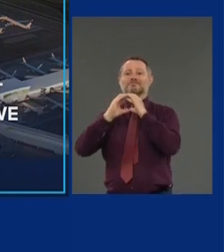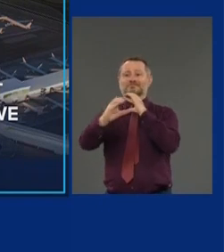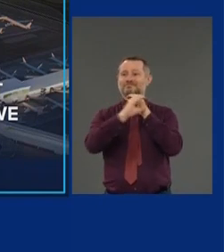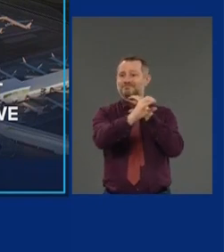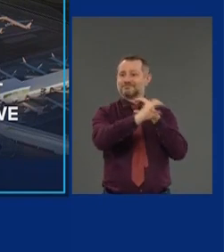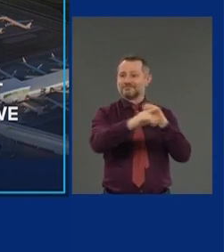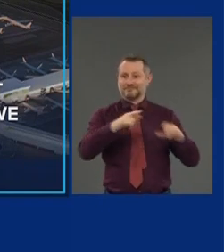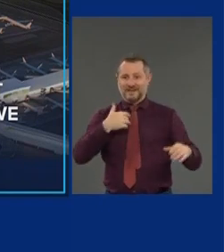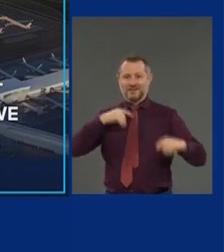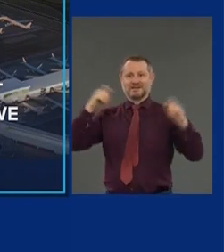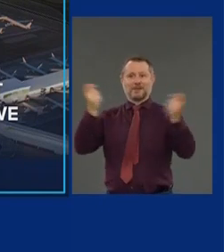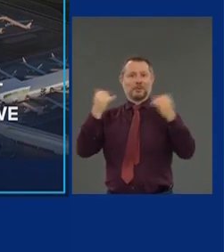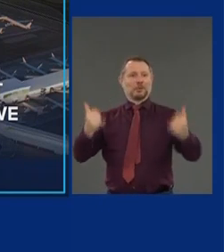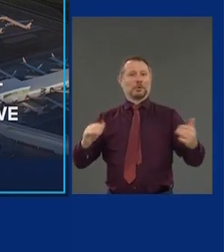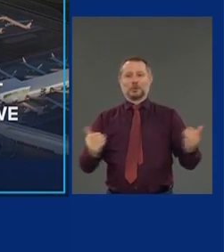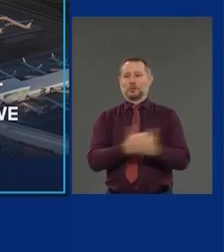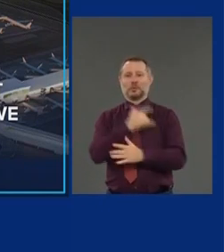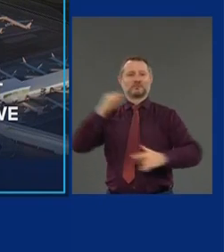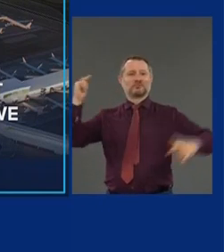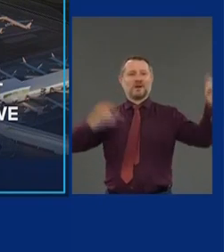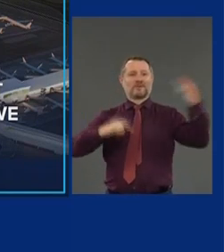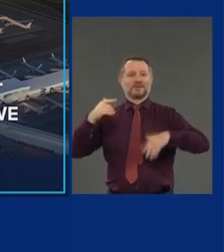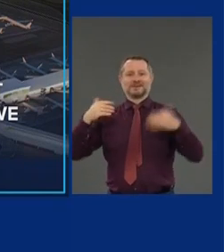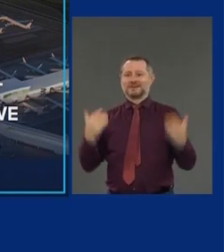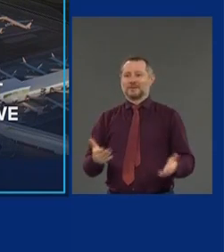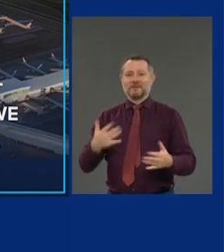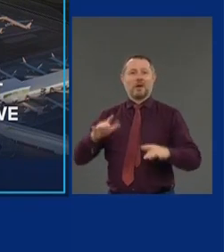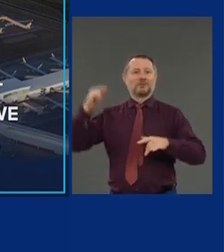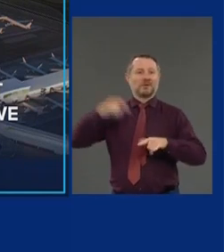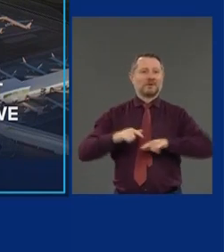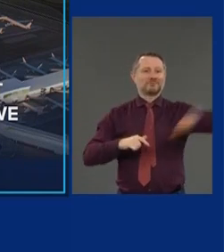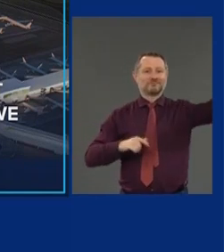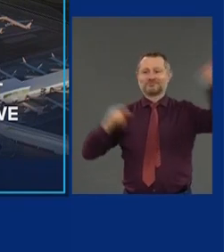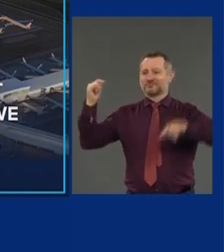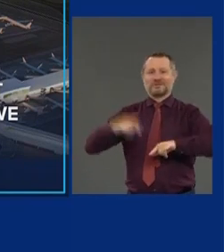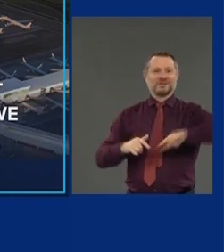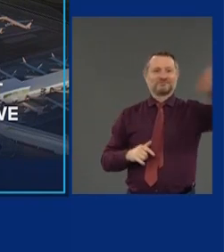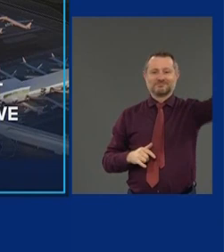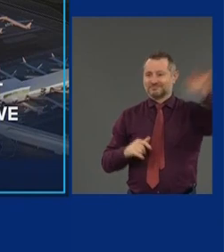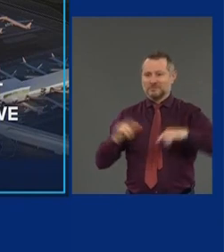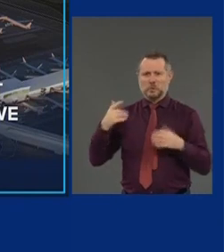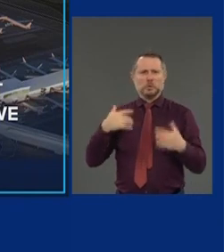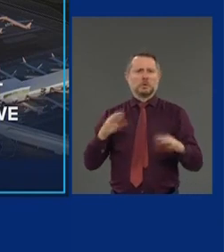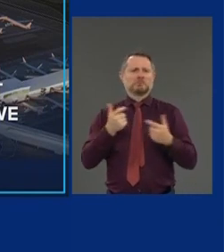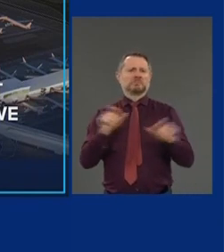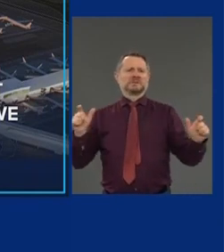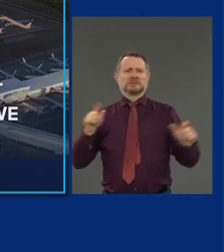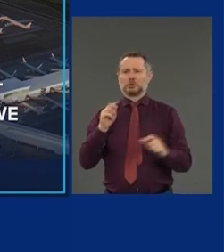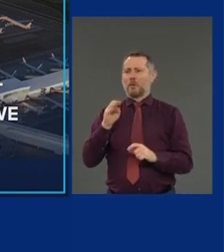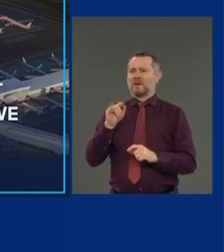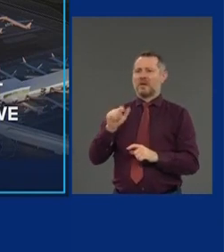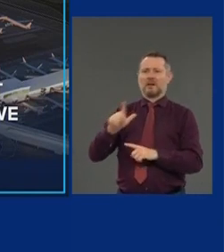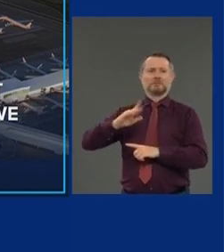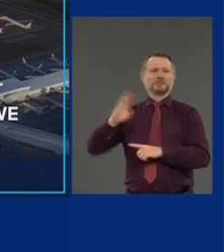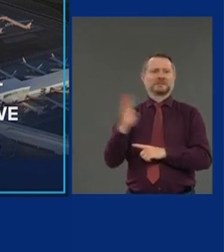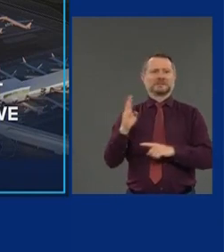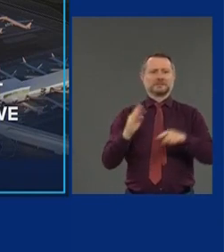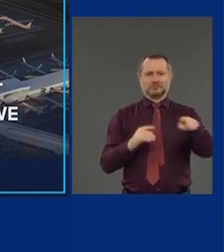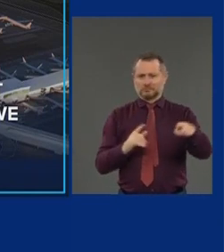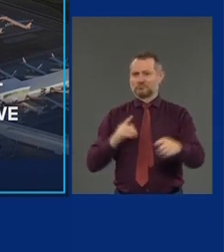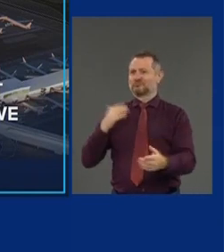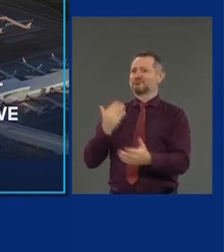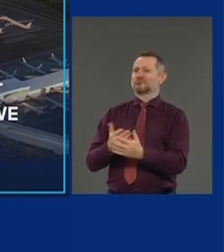hall, the most significant milestone to date towards the realization of Governor Cuomo's vision. This spacious